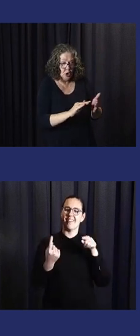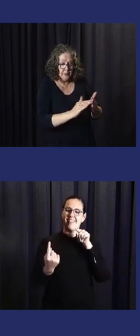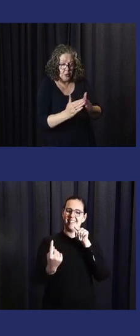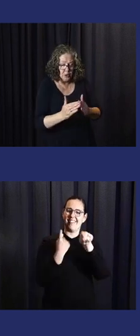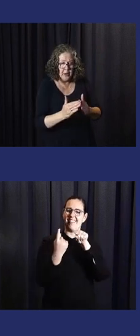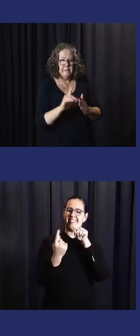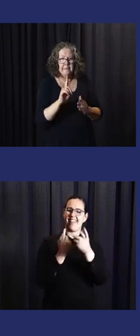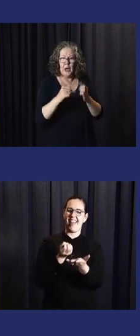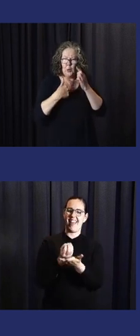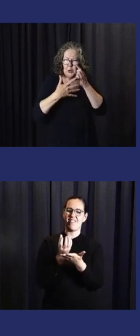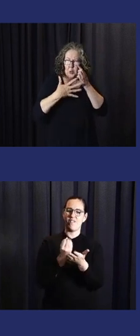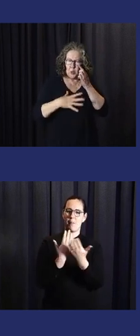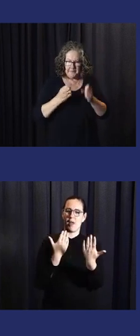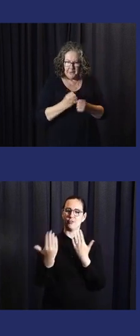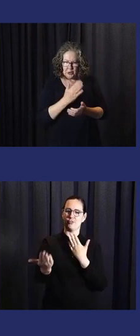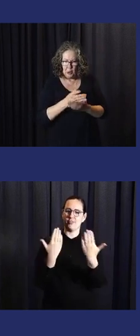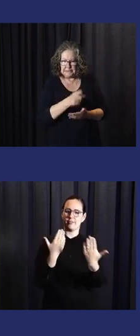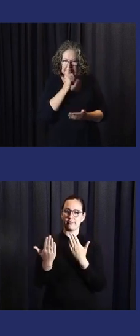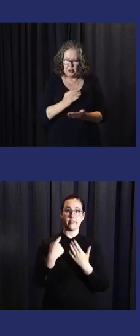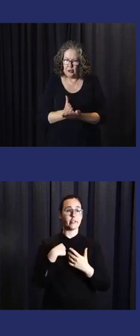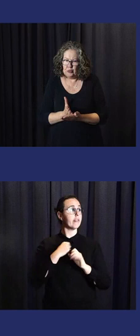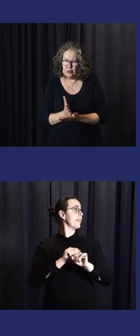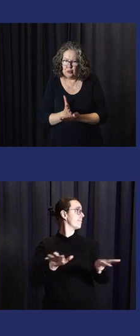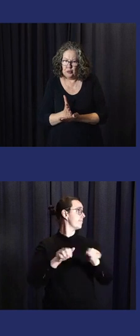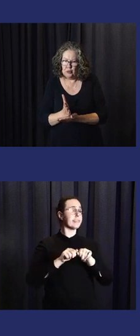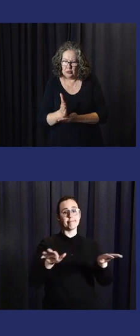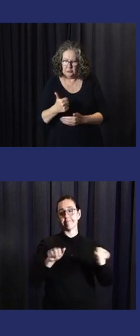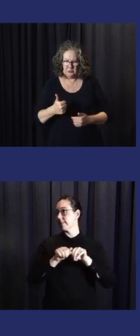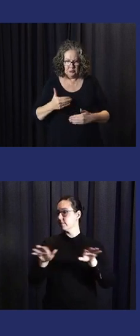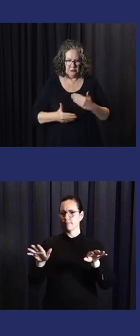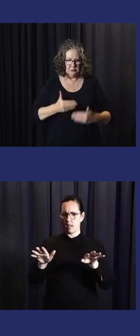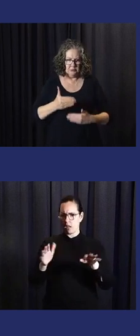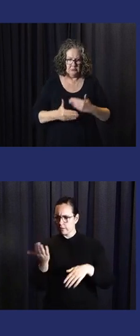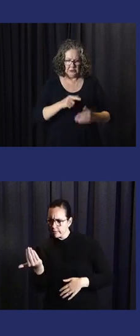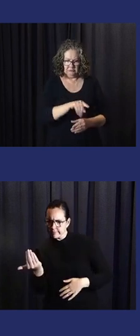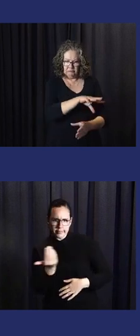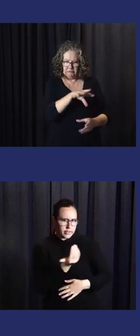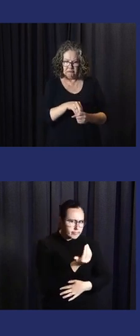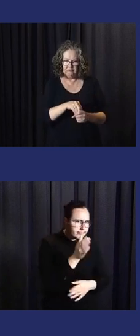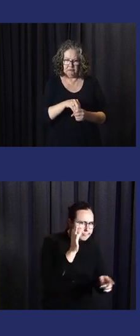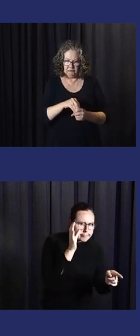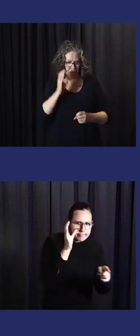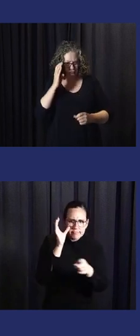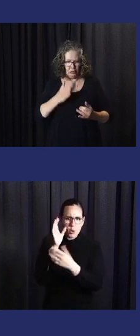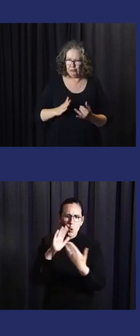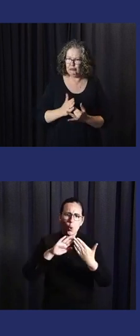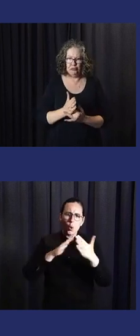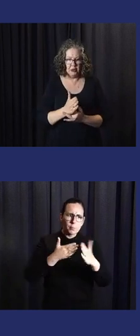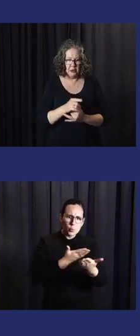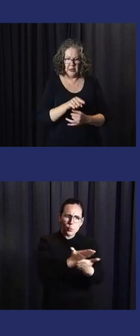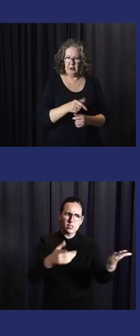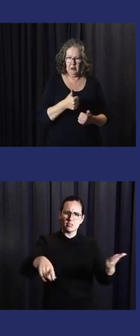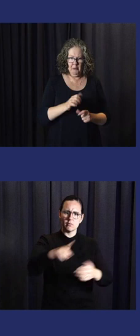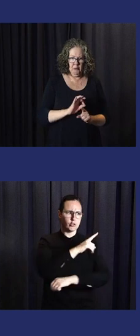-hazard assessment information only to the communities. But if we want to build resilient communities, if we want the